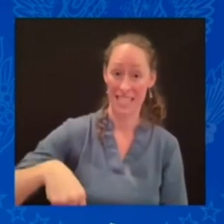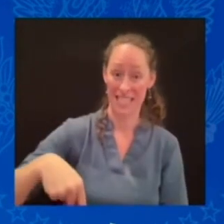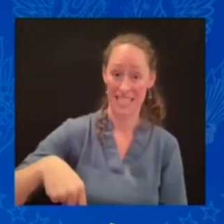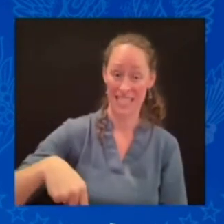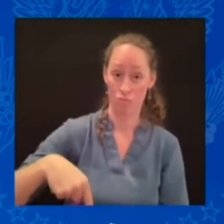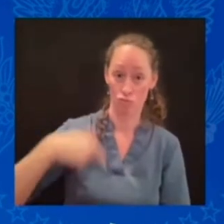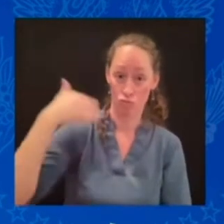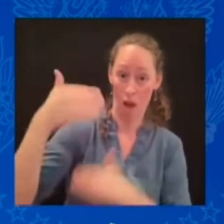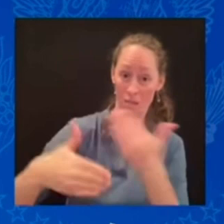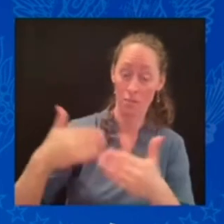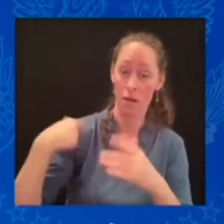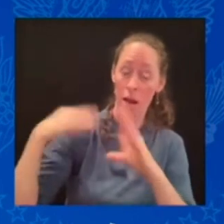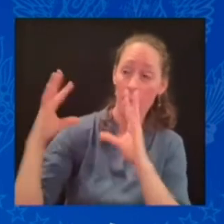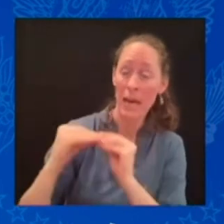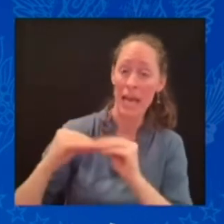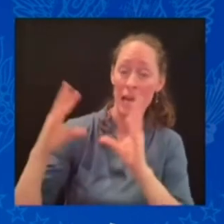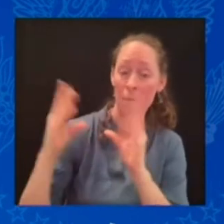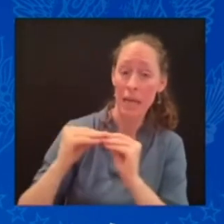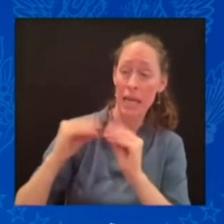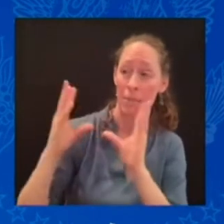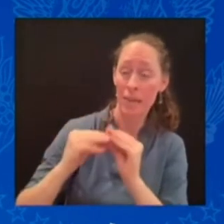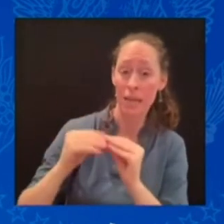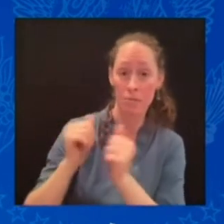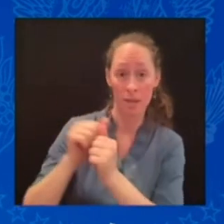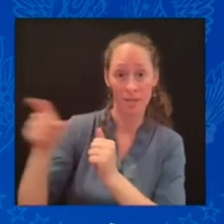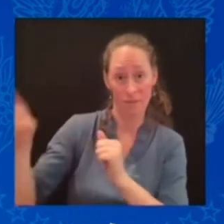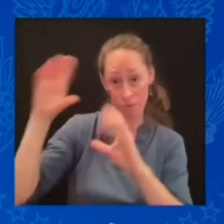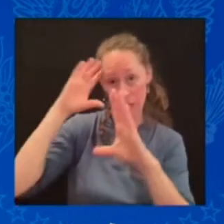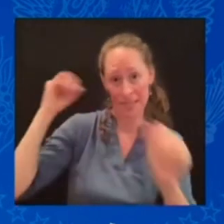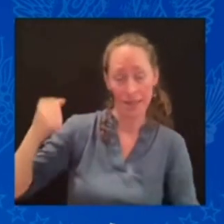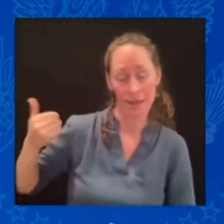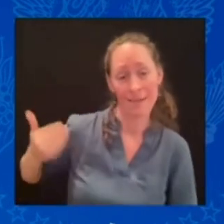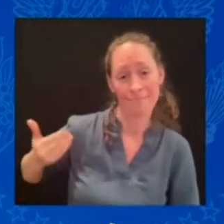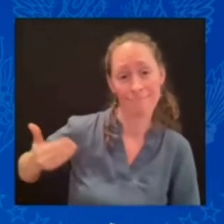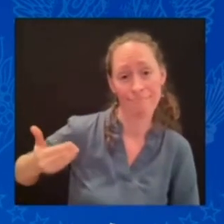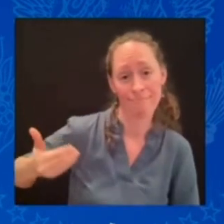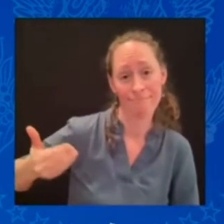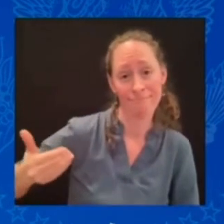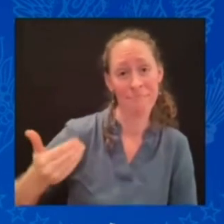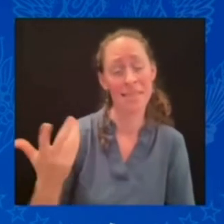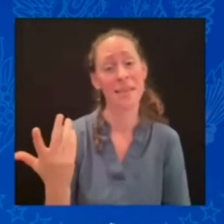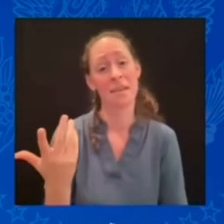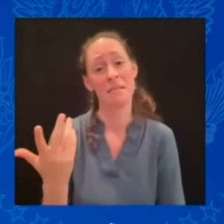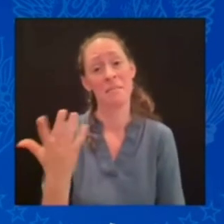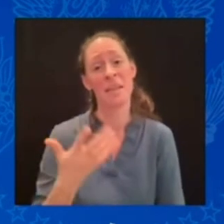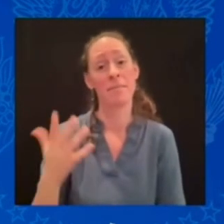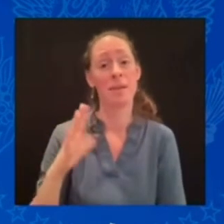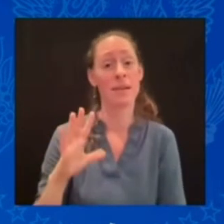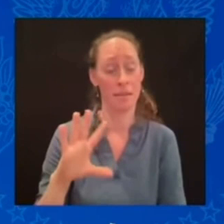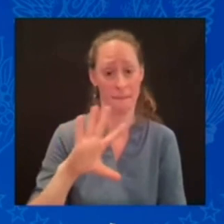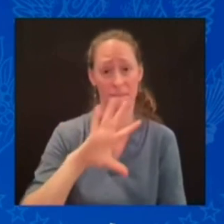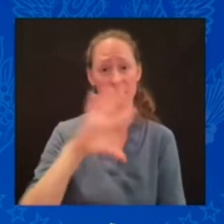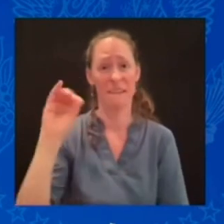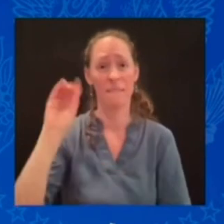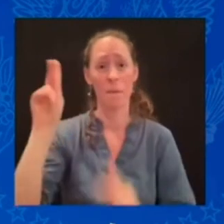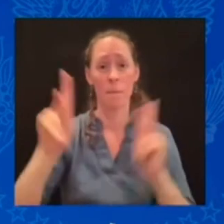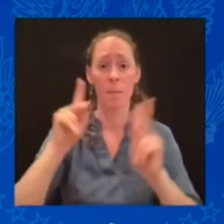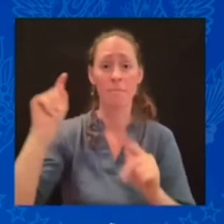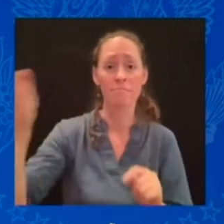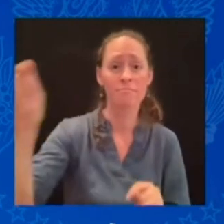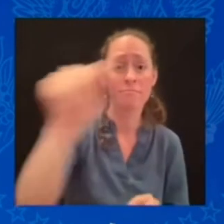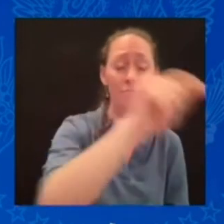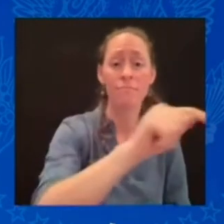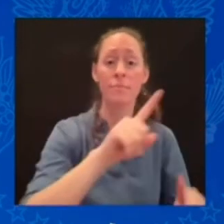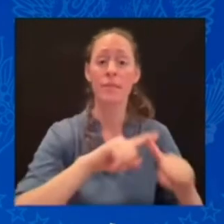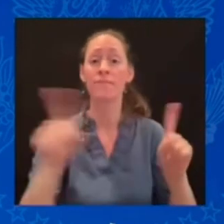I would say about 50 people from Congress and Senate. And I